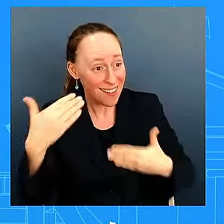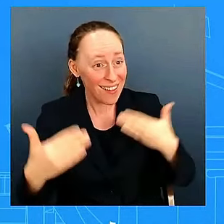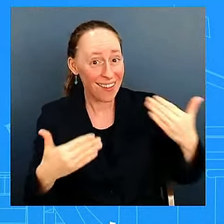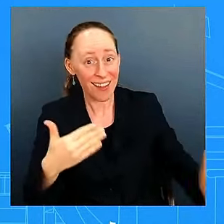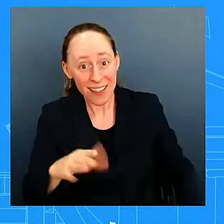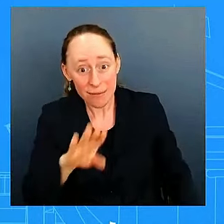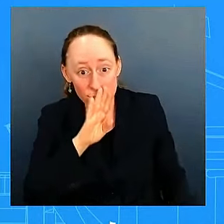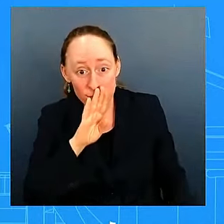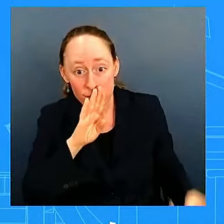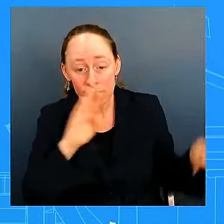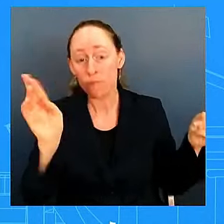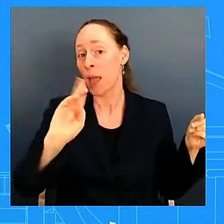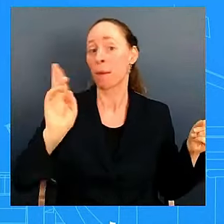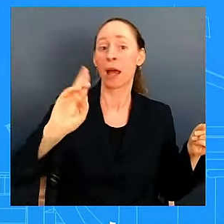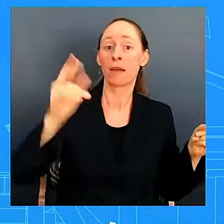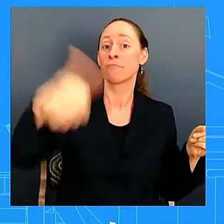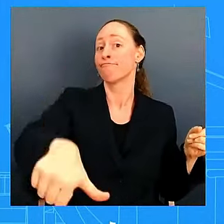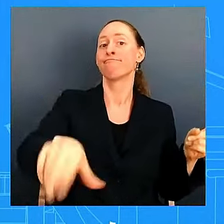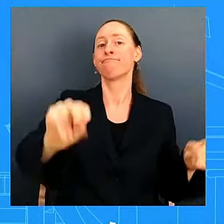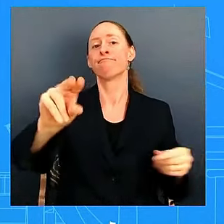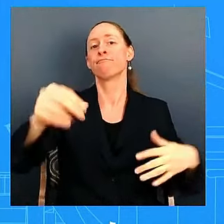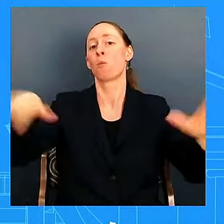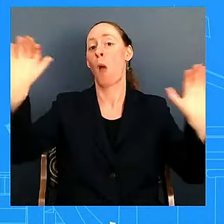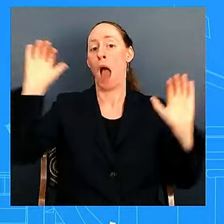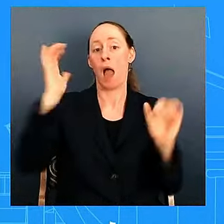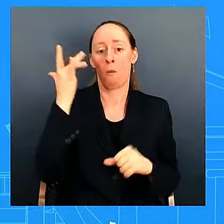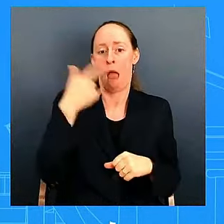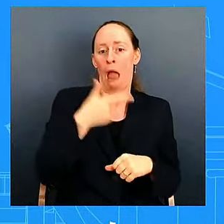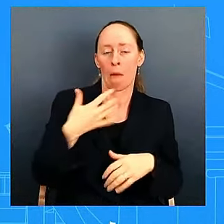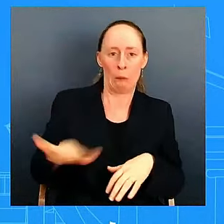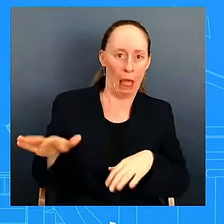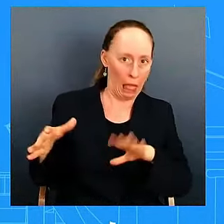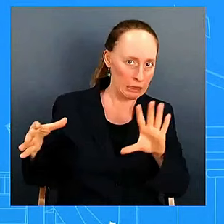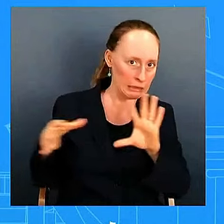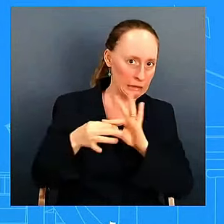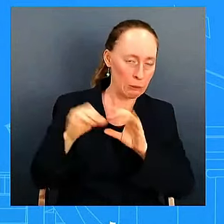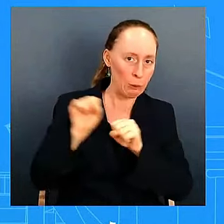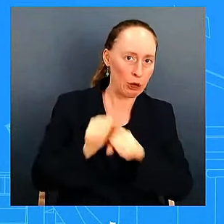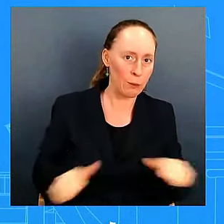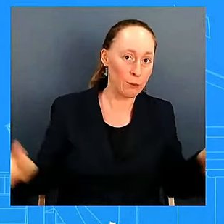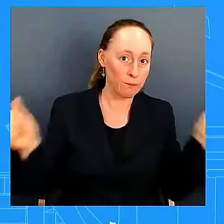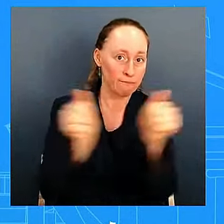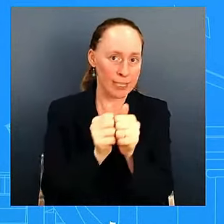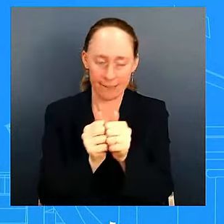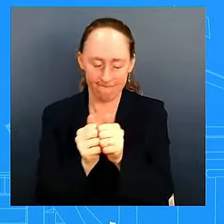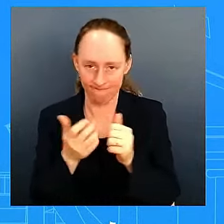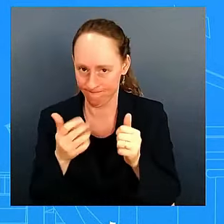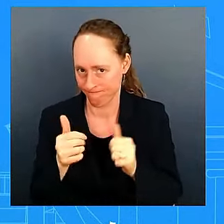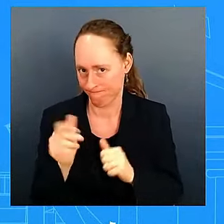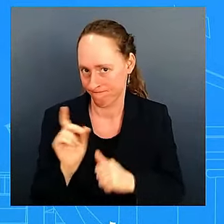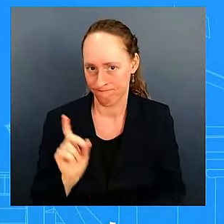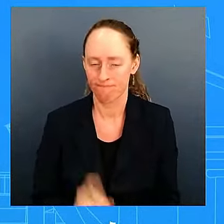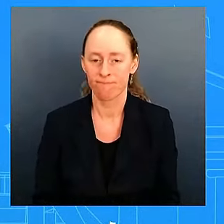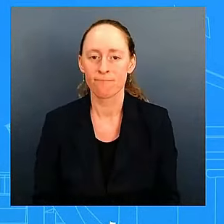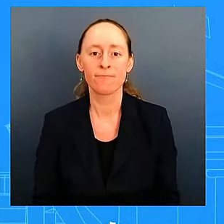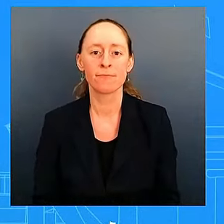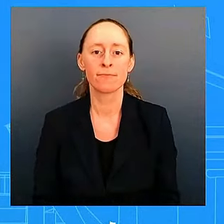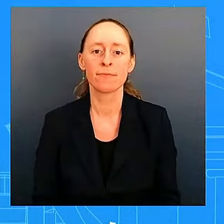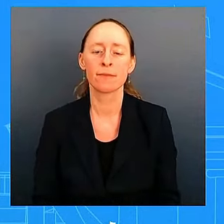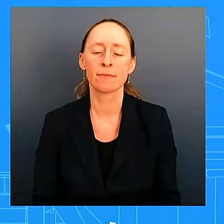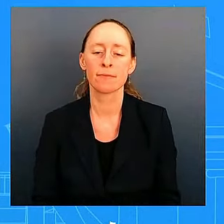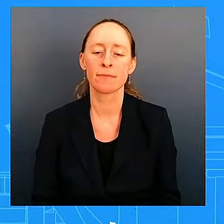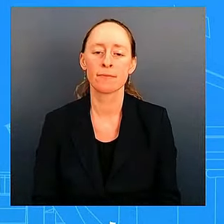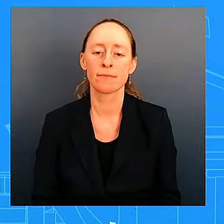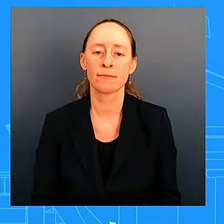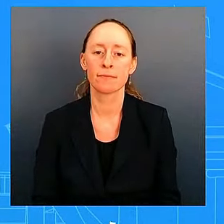okay karen thanks um student loan borrowers have had a grace period over the past year where they weren't going to face delinquency if they didn't pay their loans